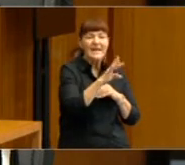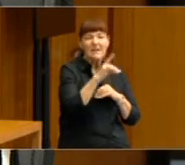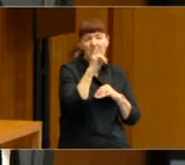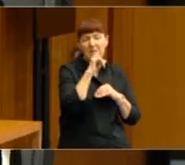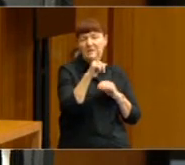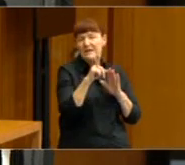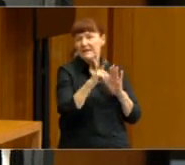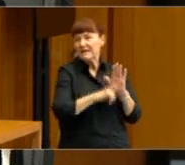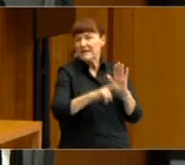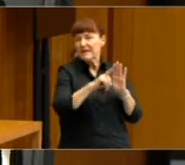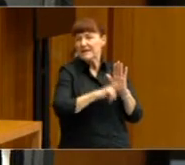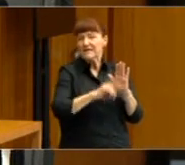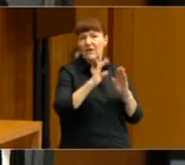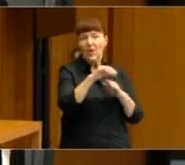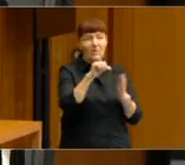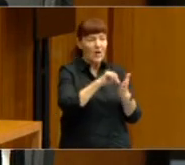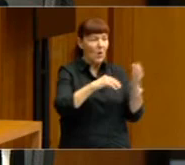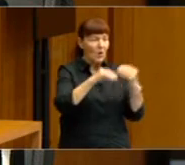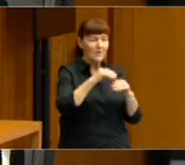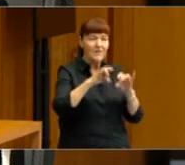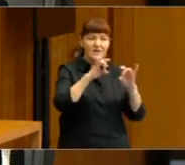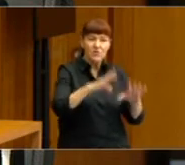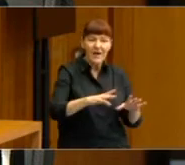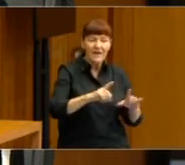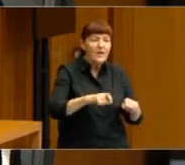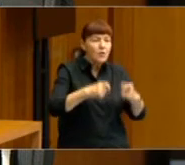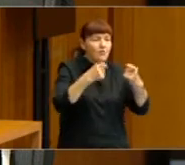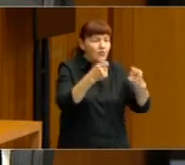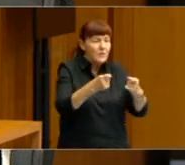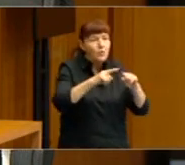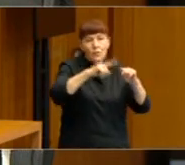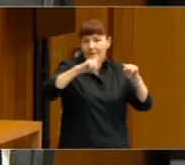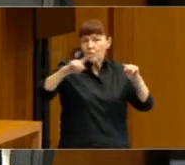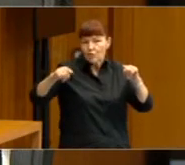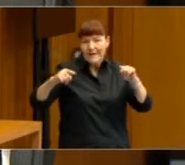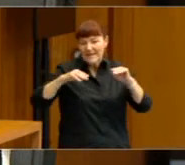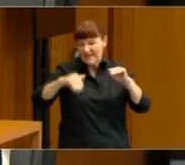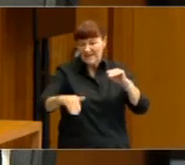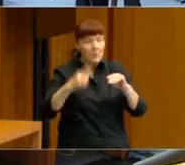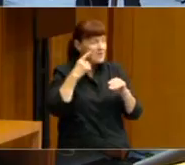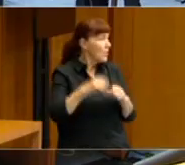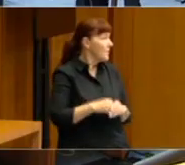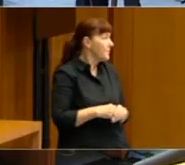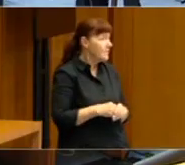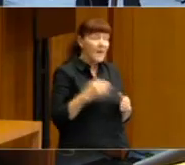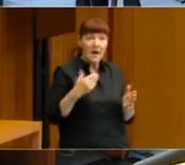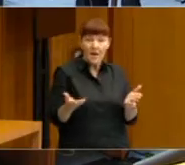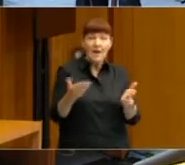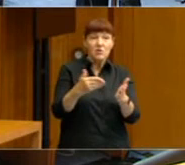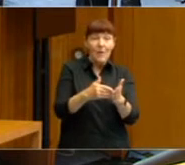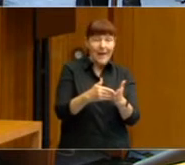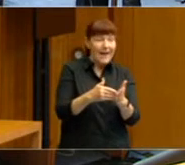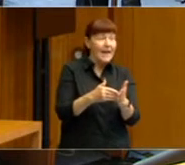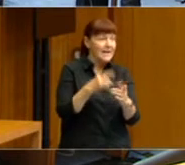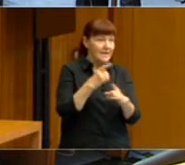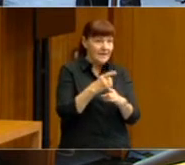economy. And that also contributed to these trends that we have seen. One thing I might just add to that is,